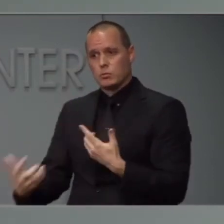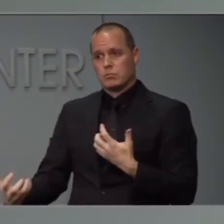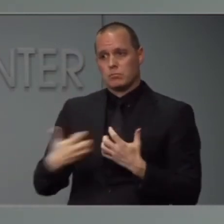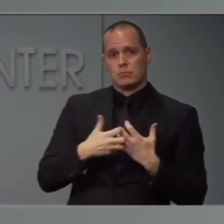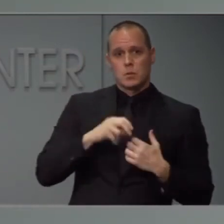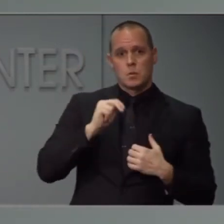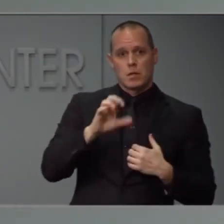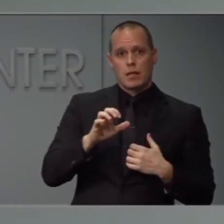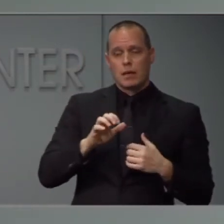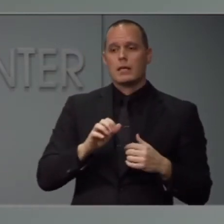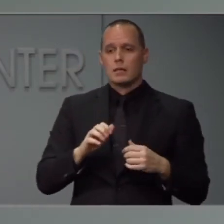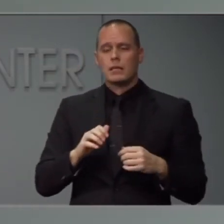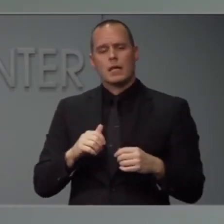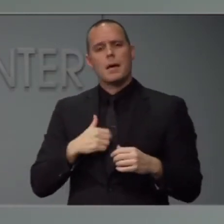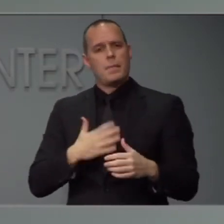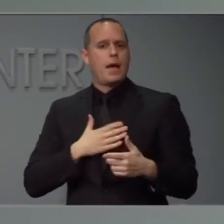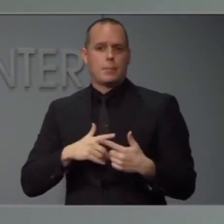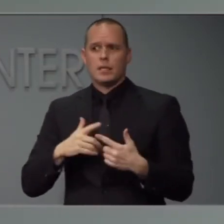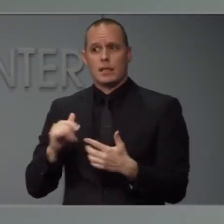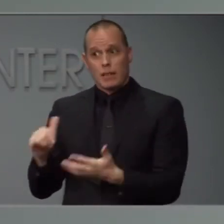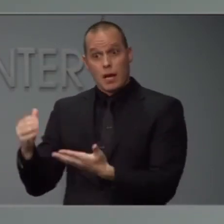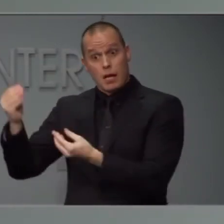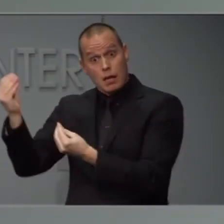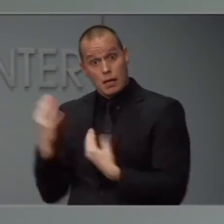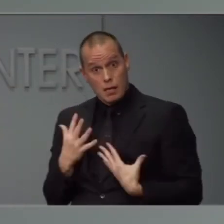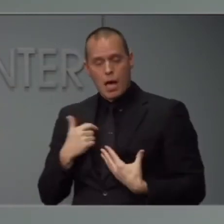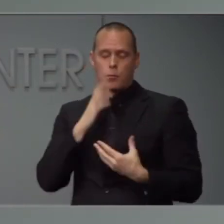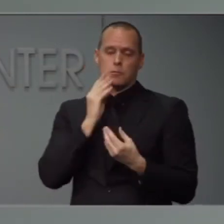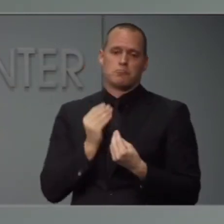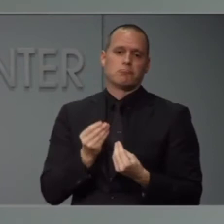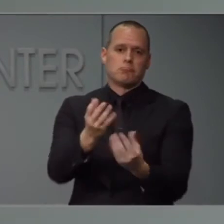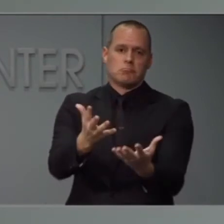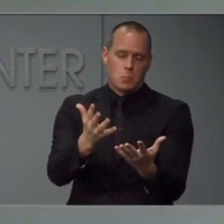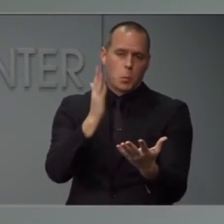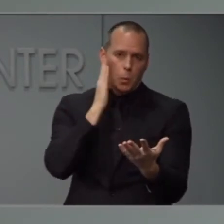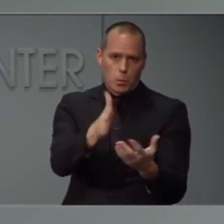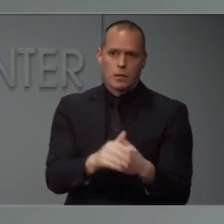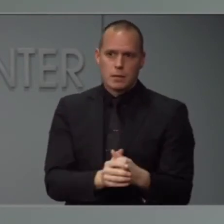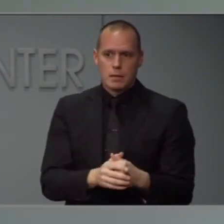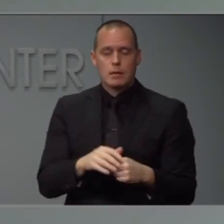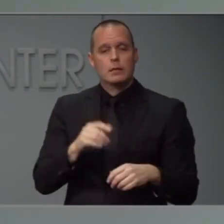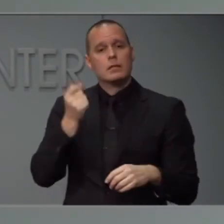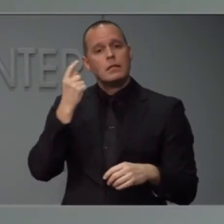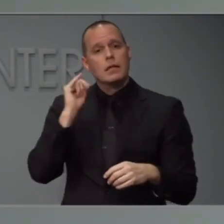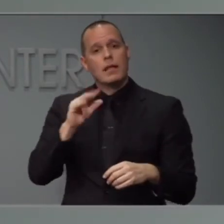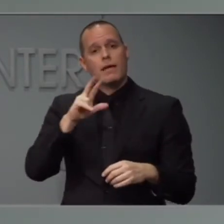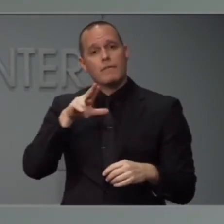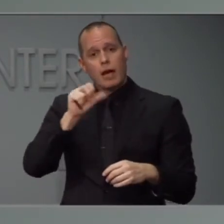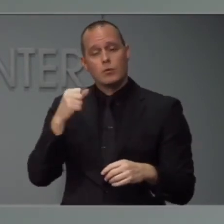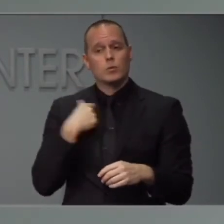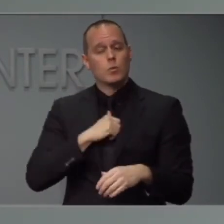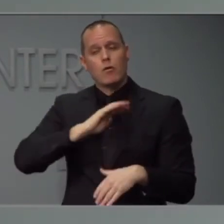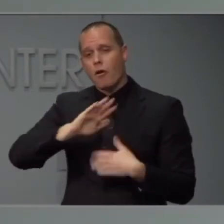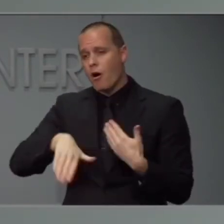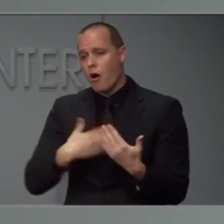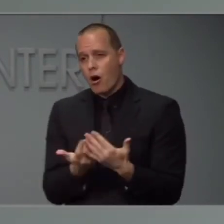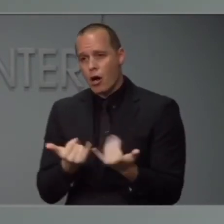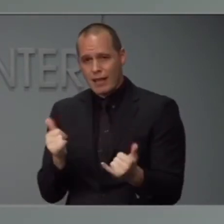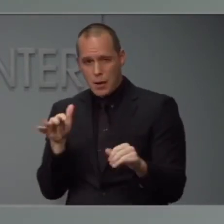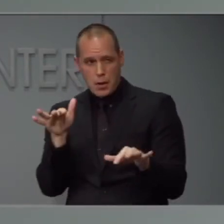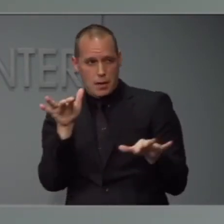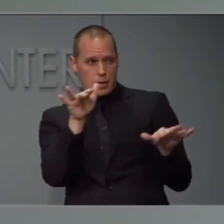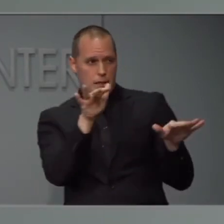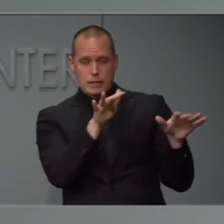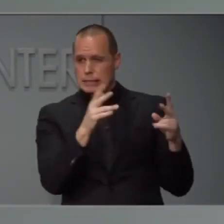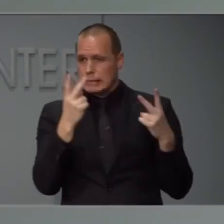go. But again, these are all predictions and this virus is something we are all learning about. We look at what's